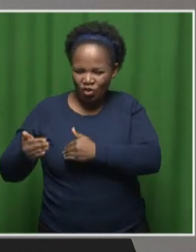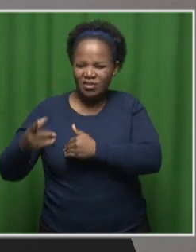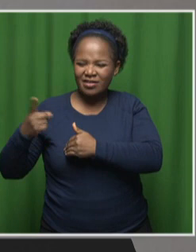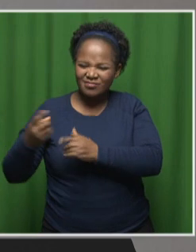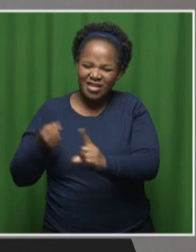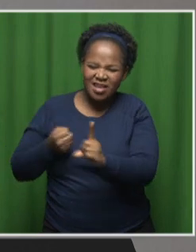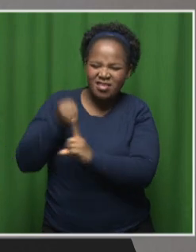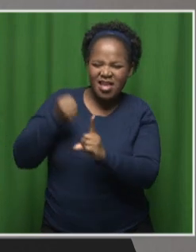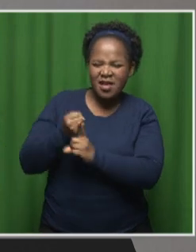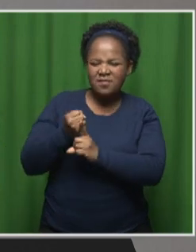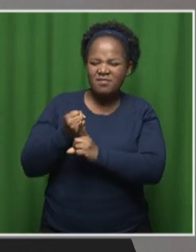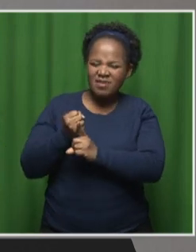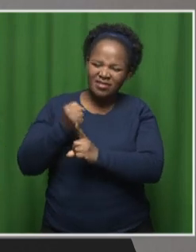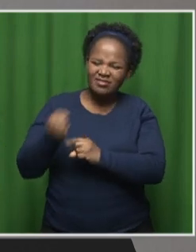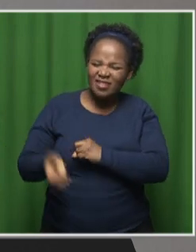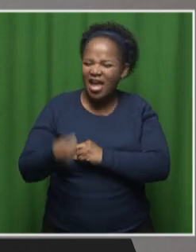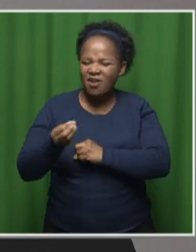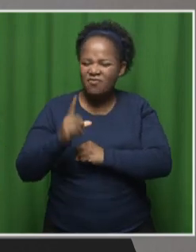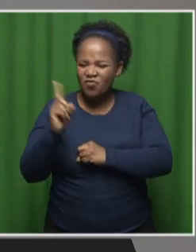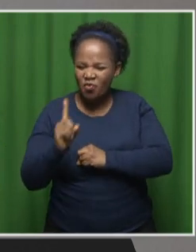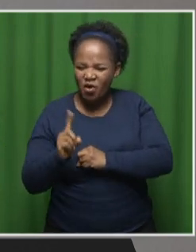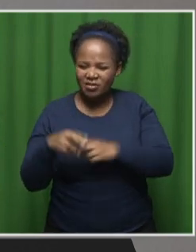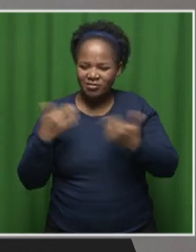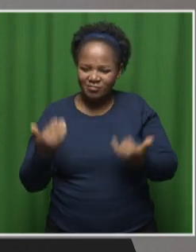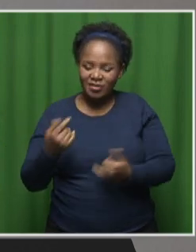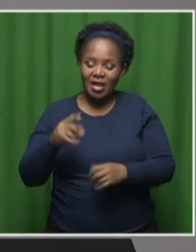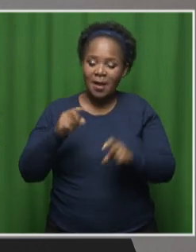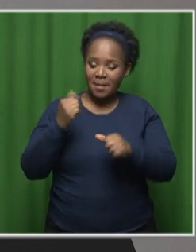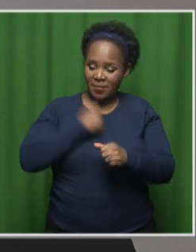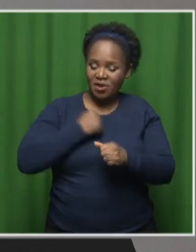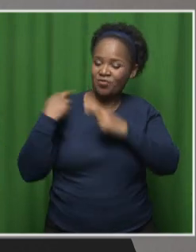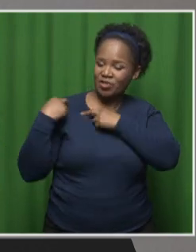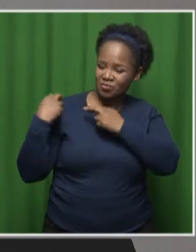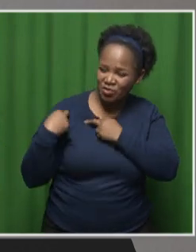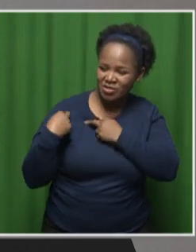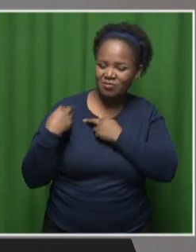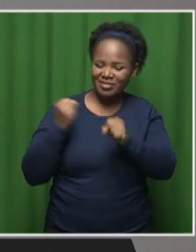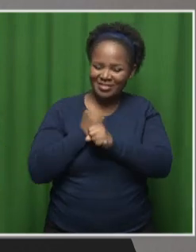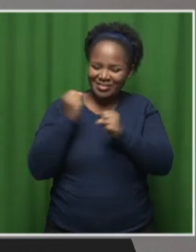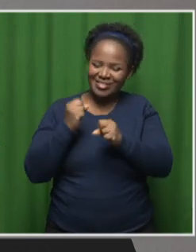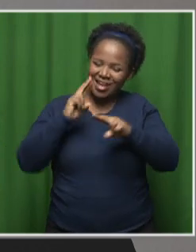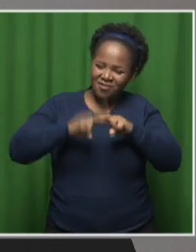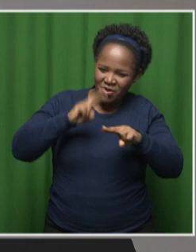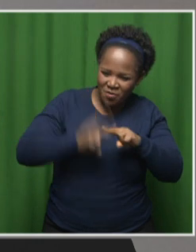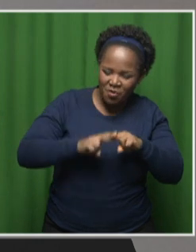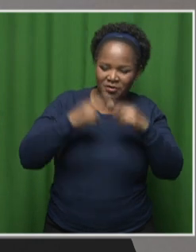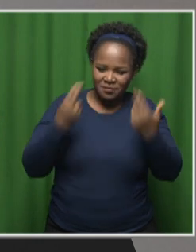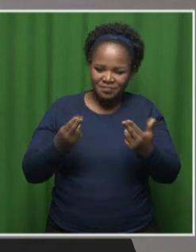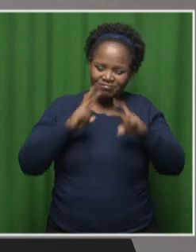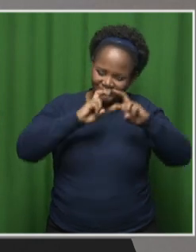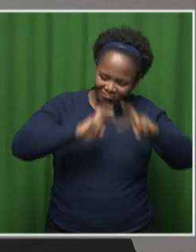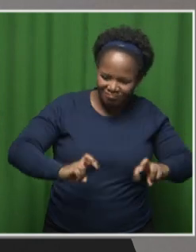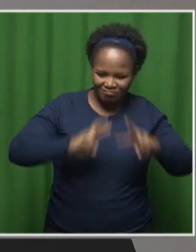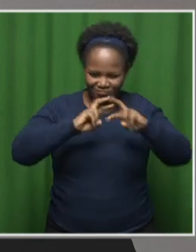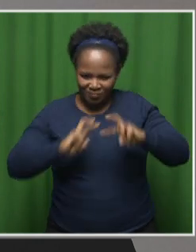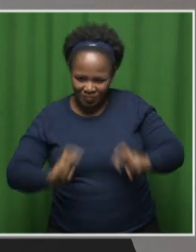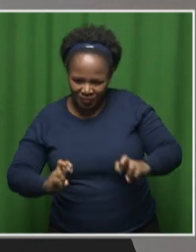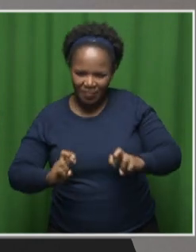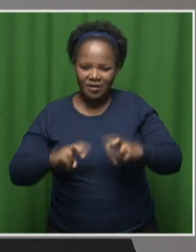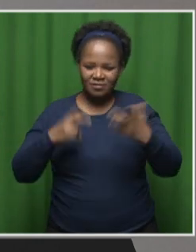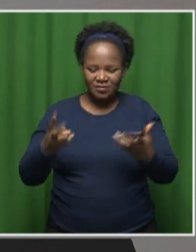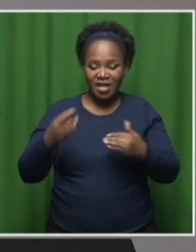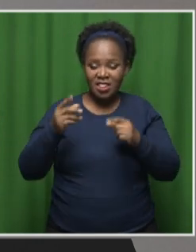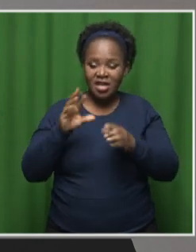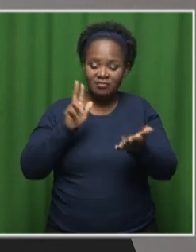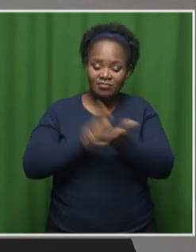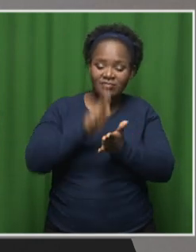have on the economy now. So, you do your research all the way from February. And then on the 19th of May, we gave in our first